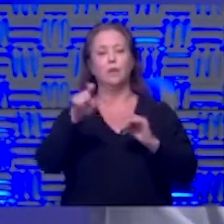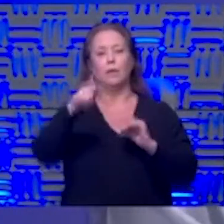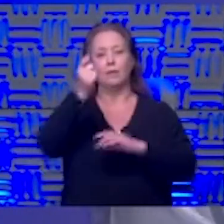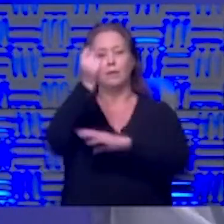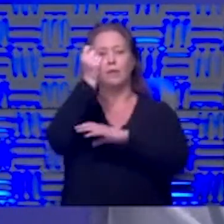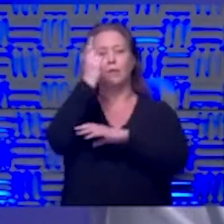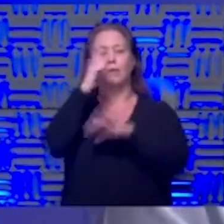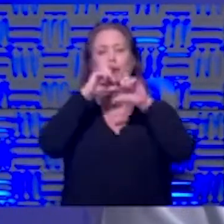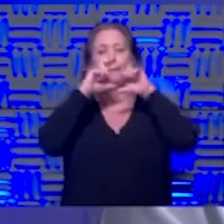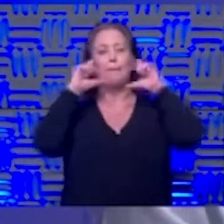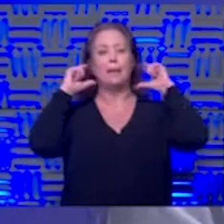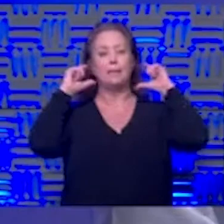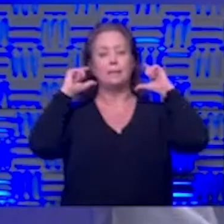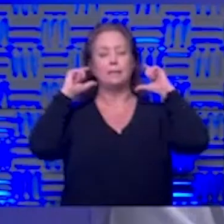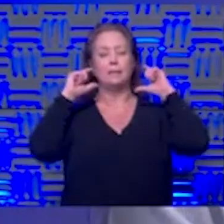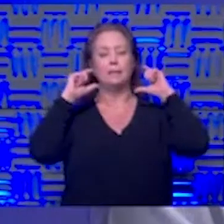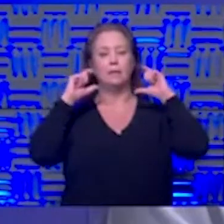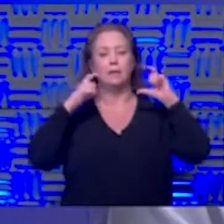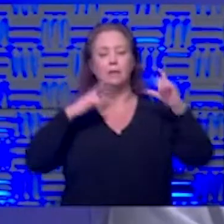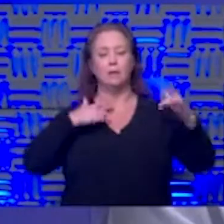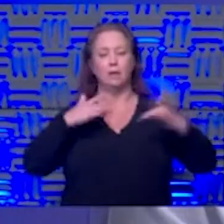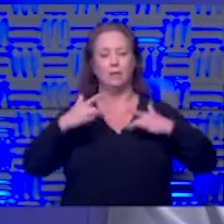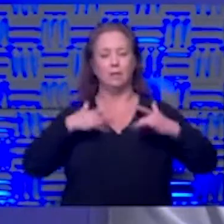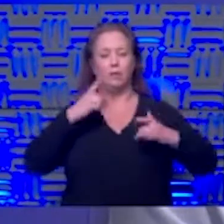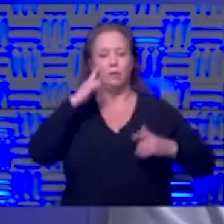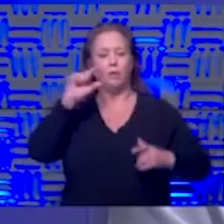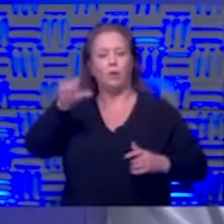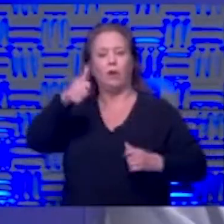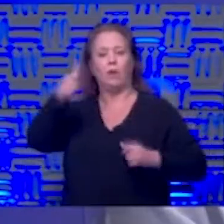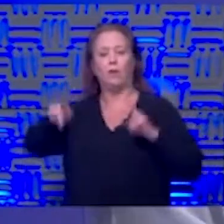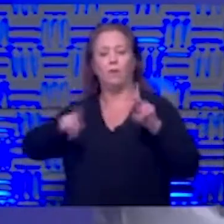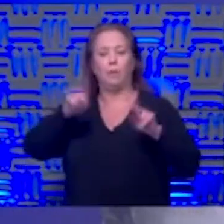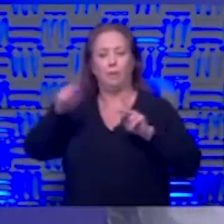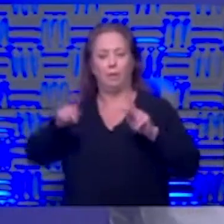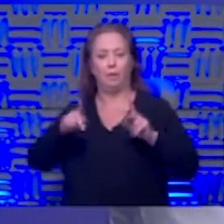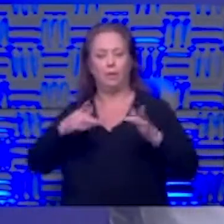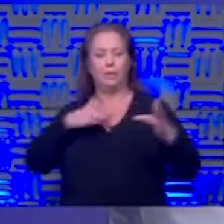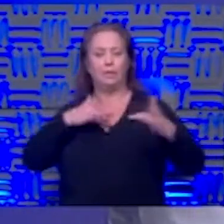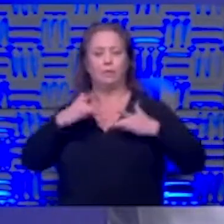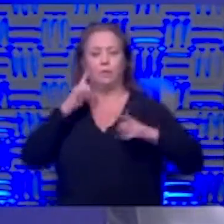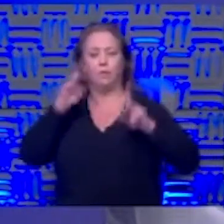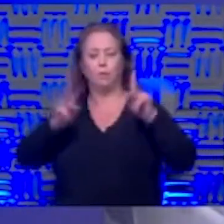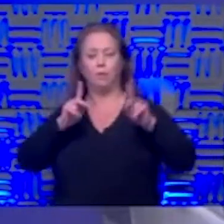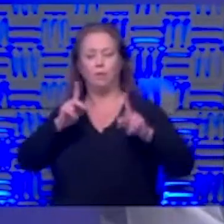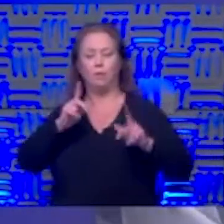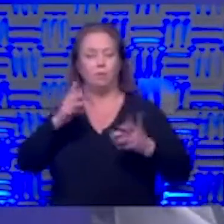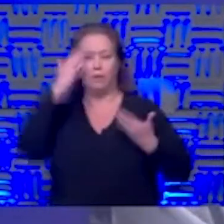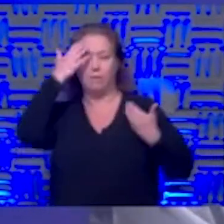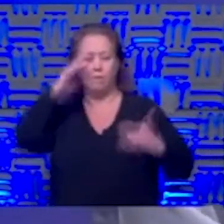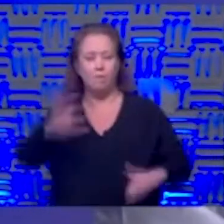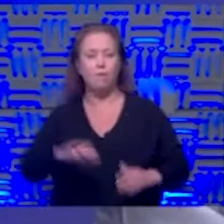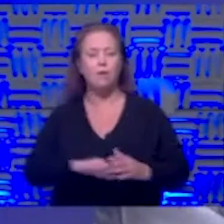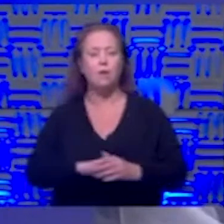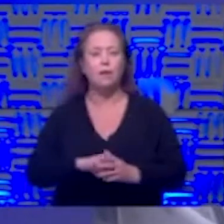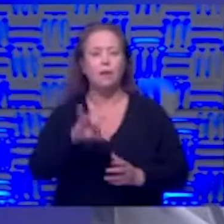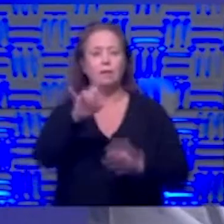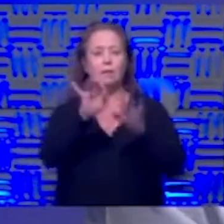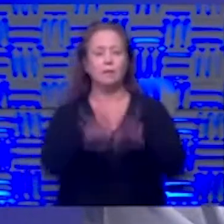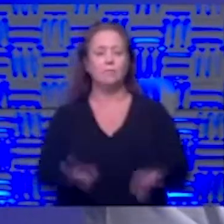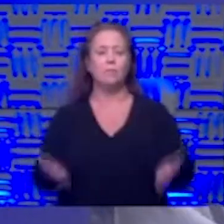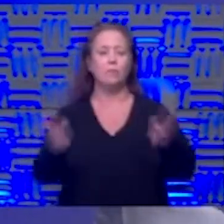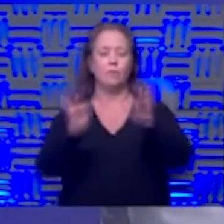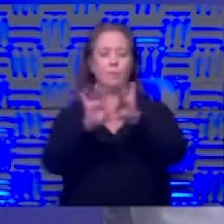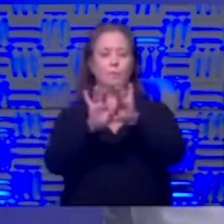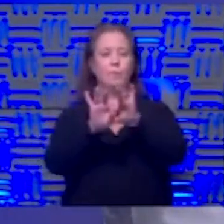understand the masks are consideration for other people consideration for people we don't even know and so that's very important